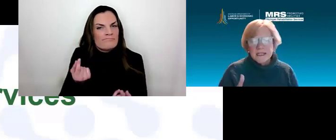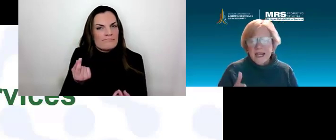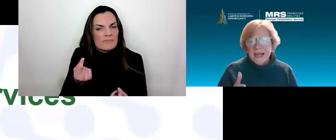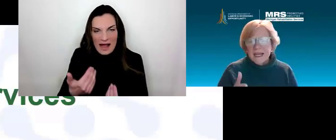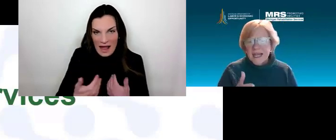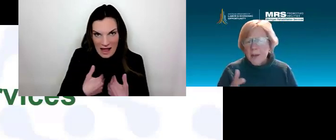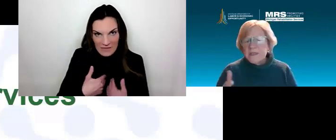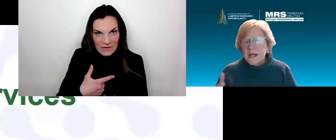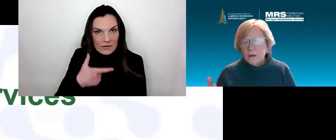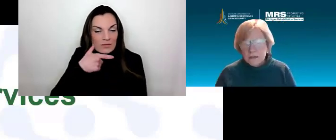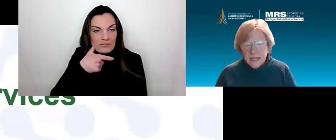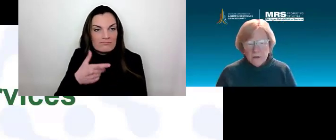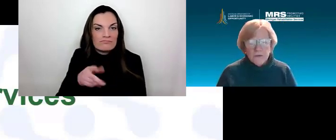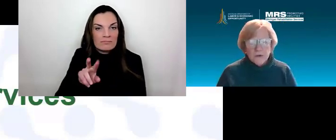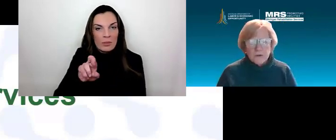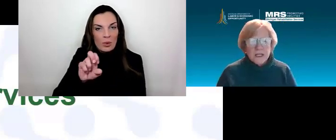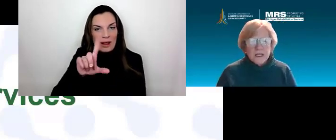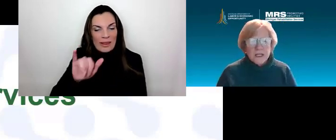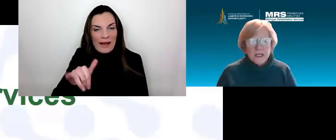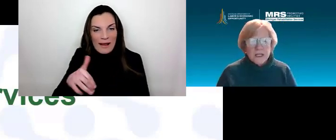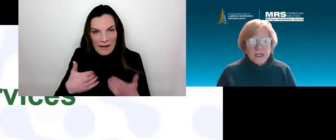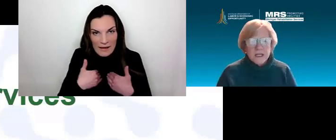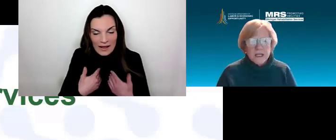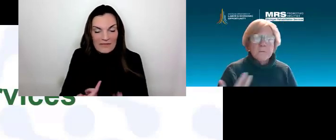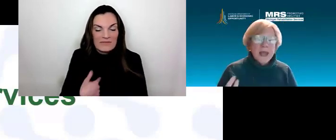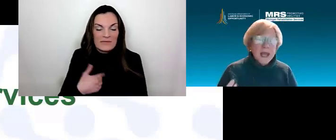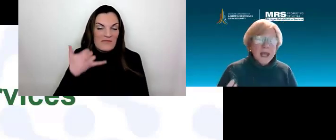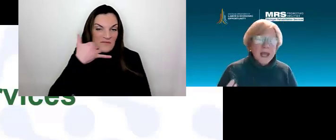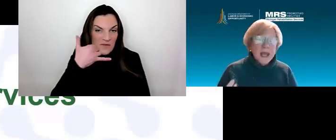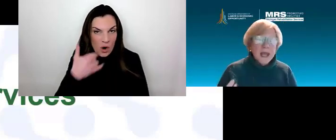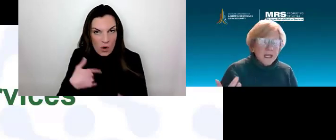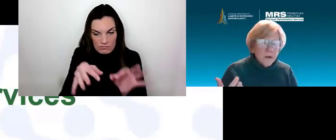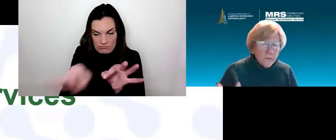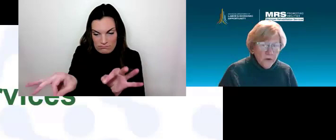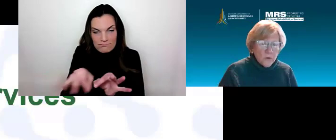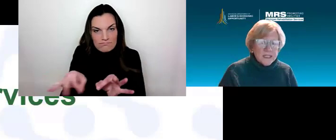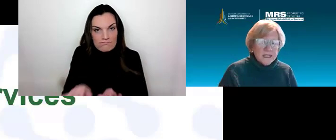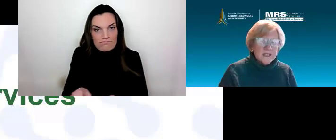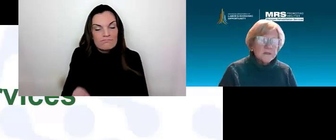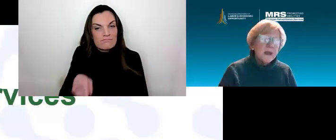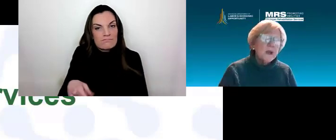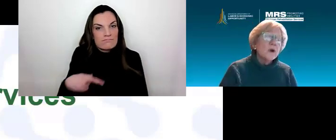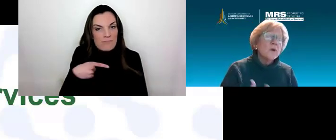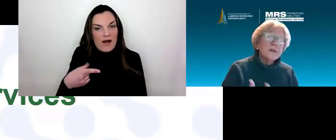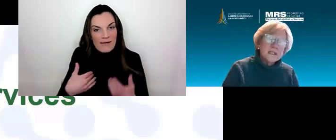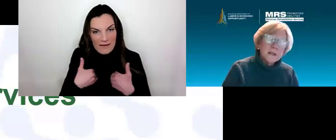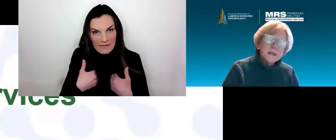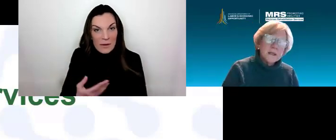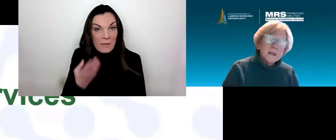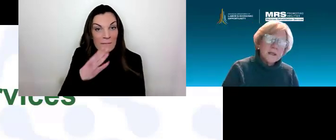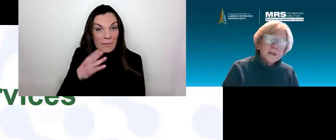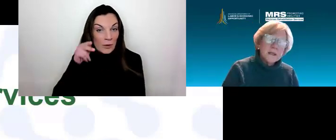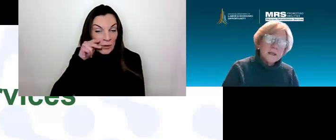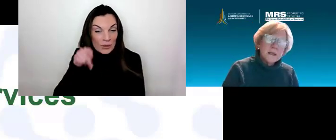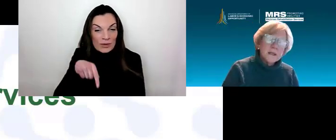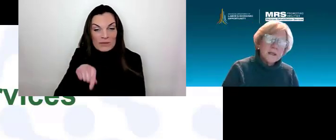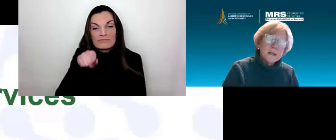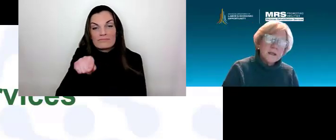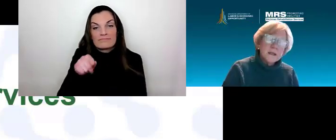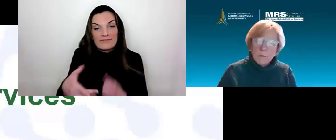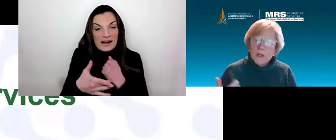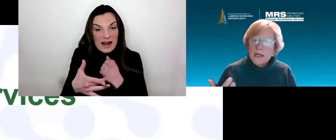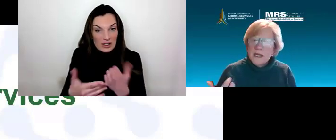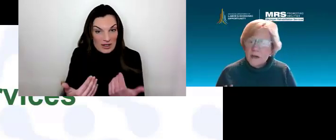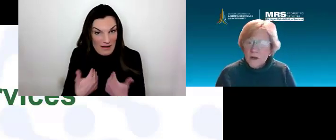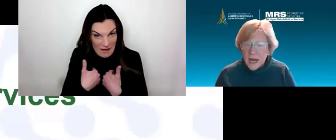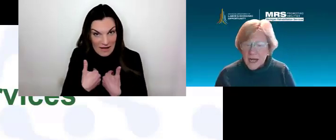services and CapTel telephones. Bluetooth compatibility phone systems may work with some people who have Bluetooth